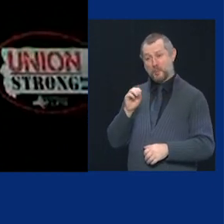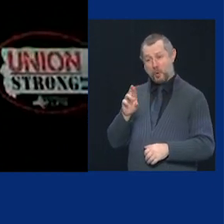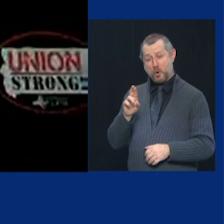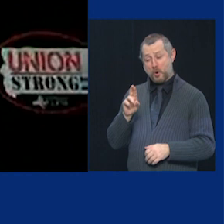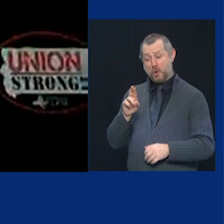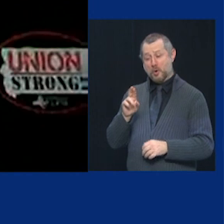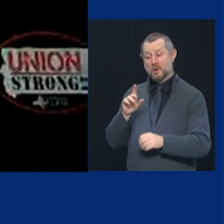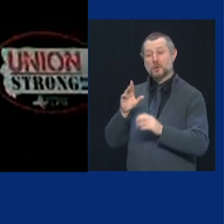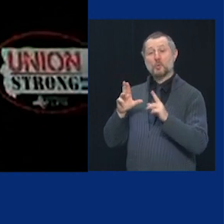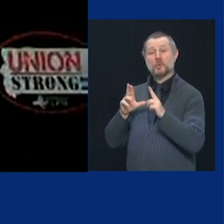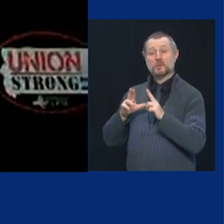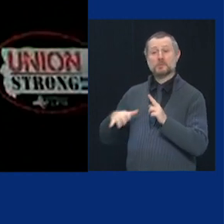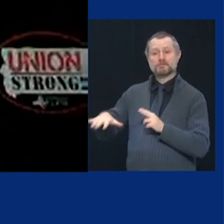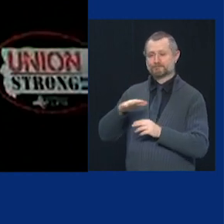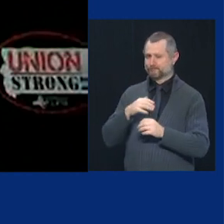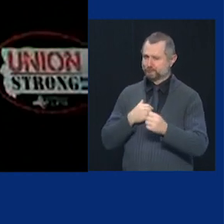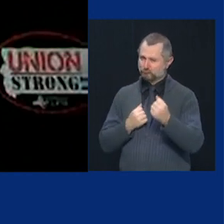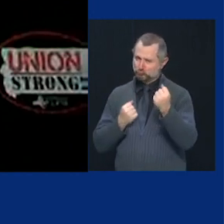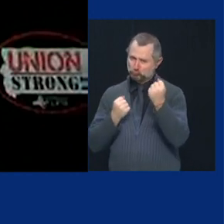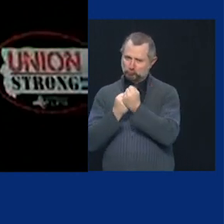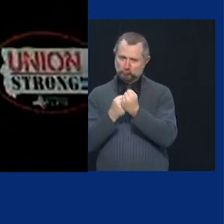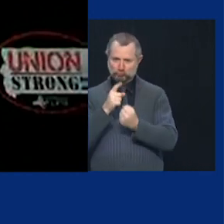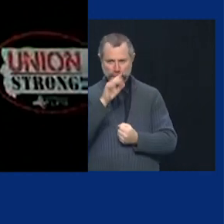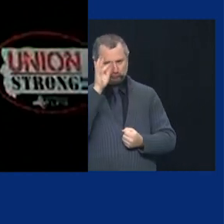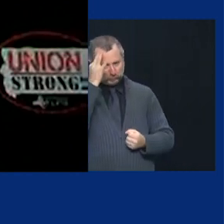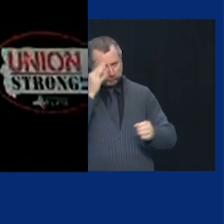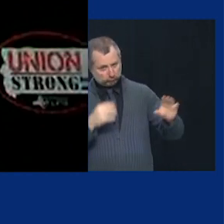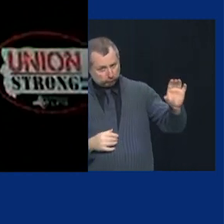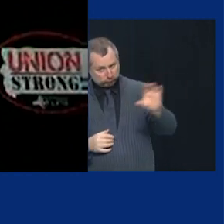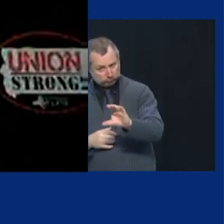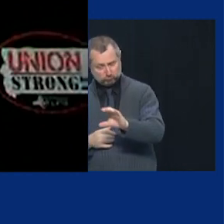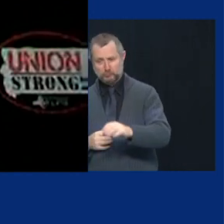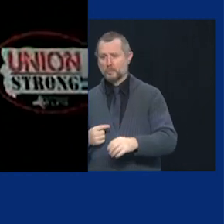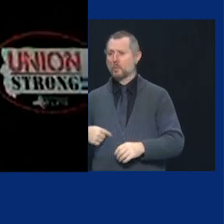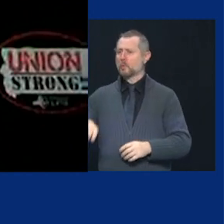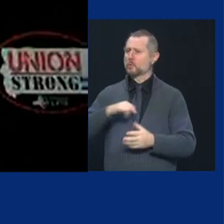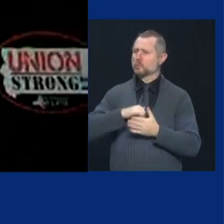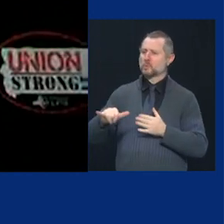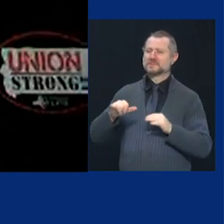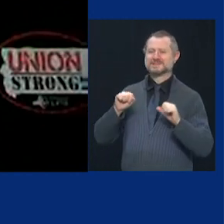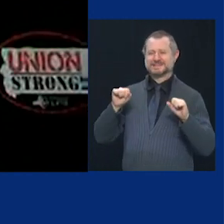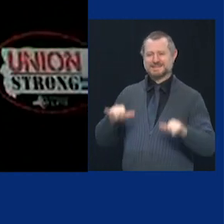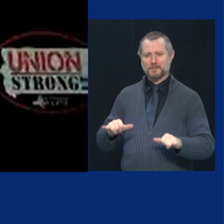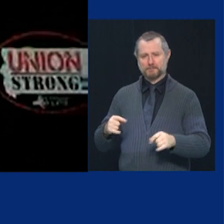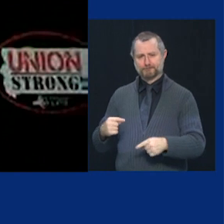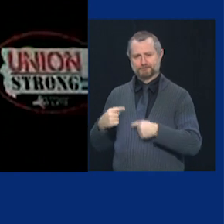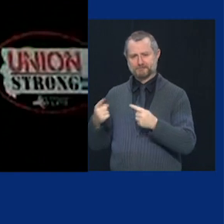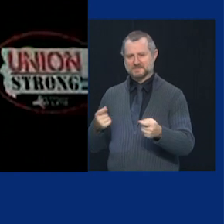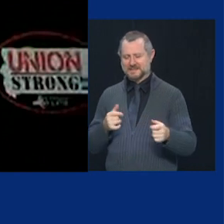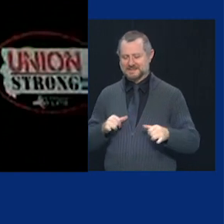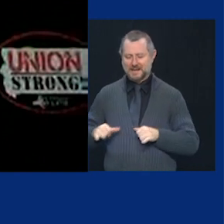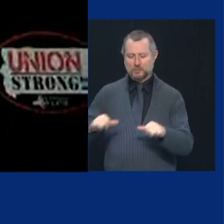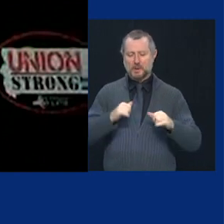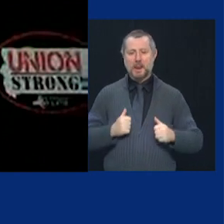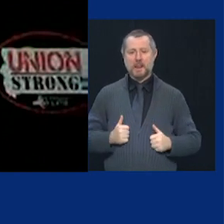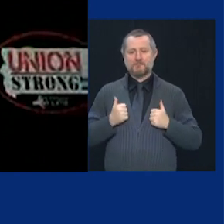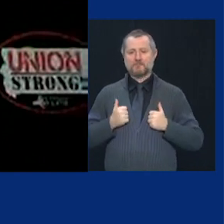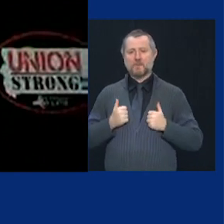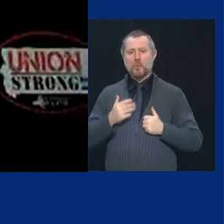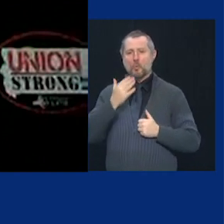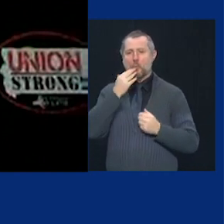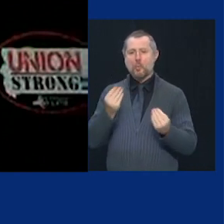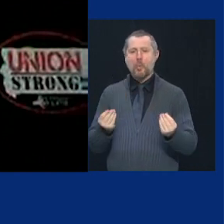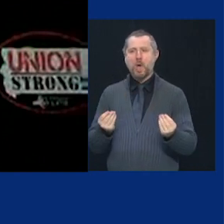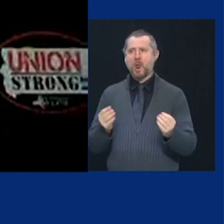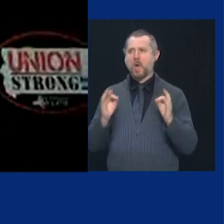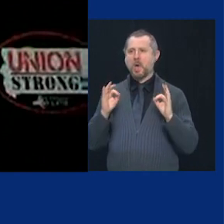federal funding and to ensure that new york continues to have a standard of living and a quality of life that we can all be proud of my